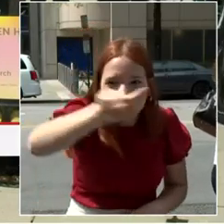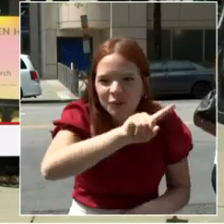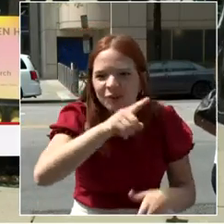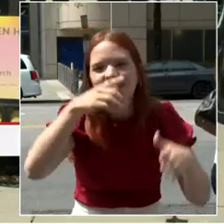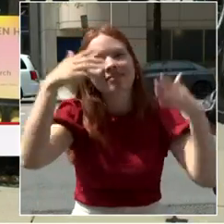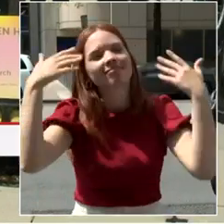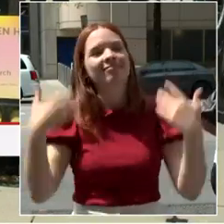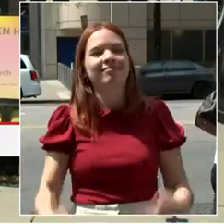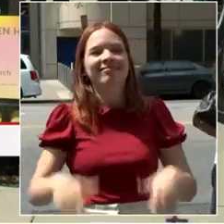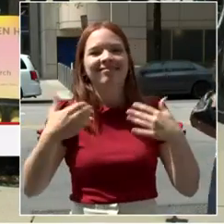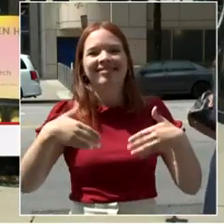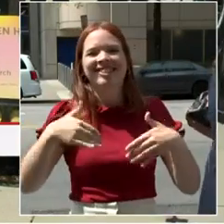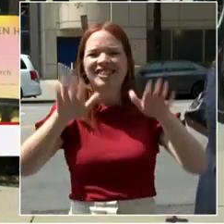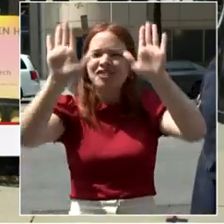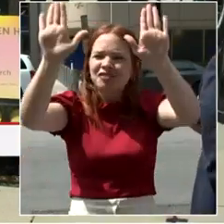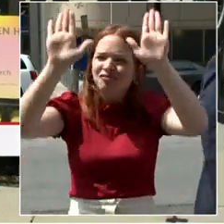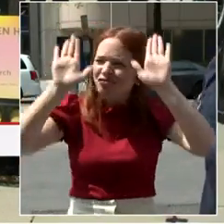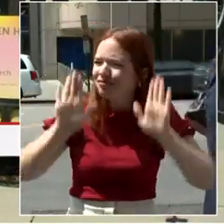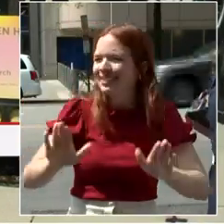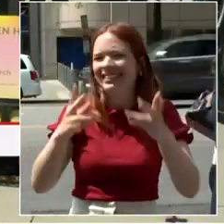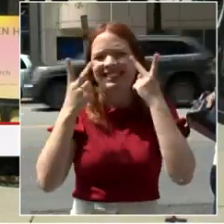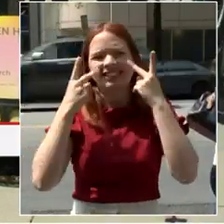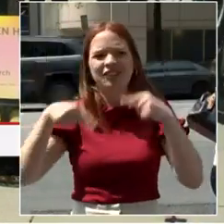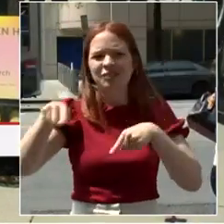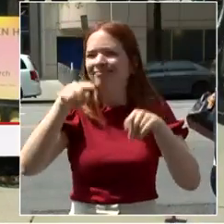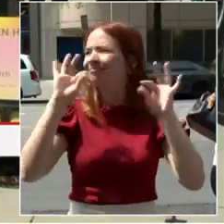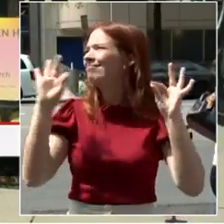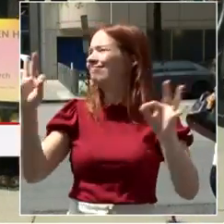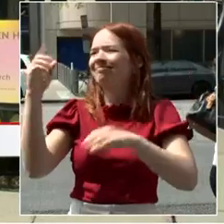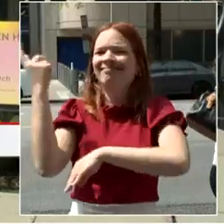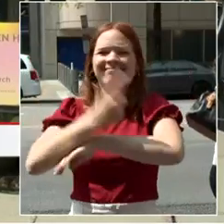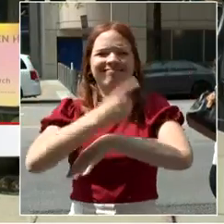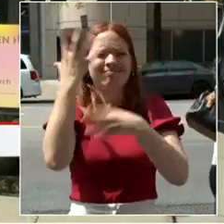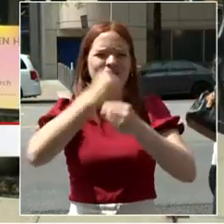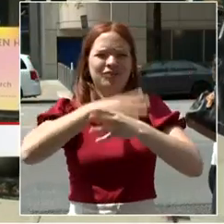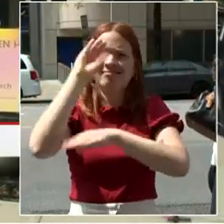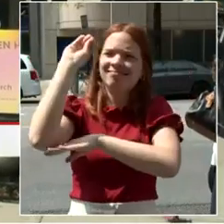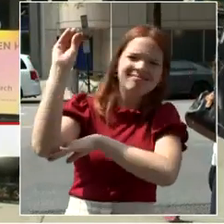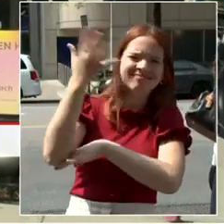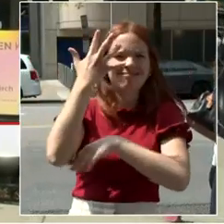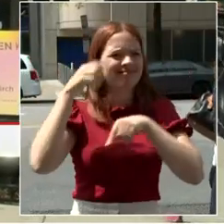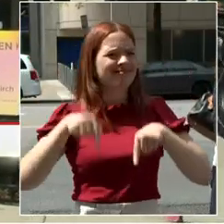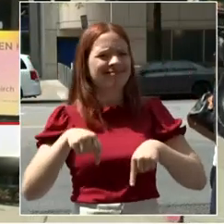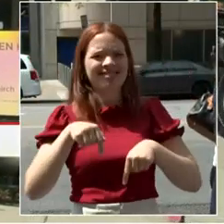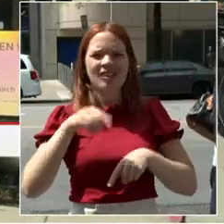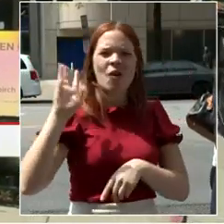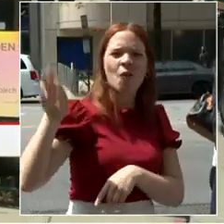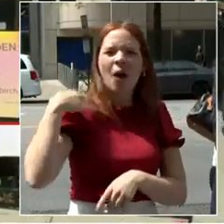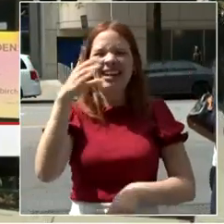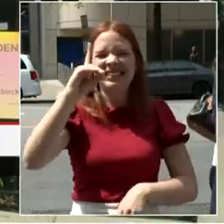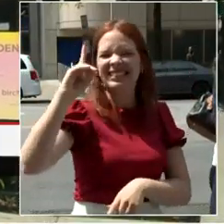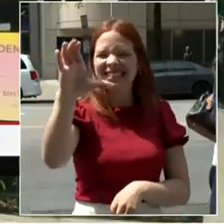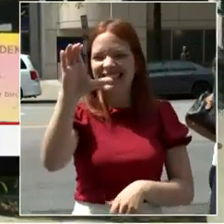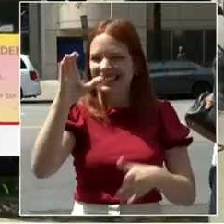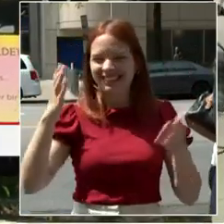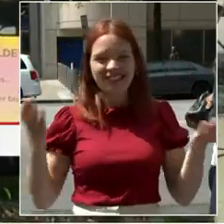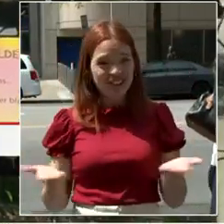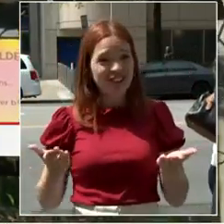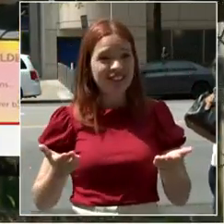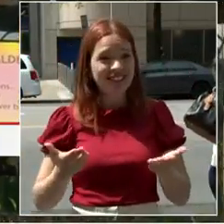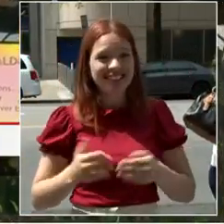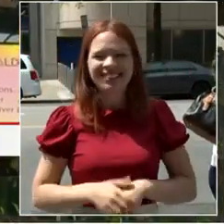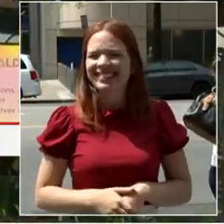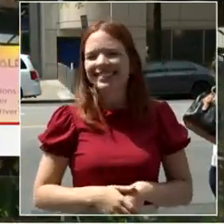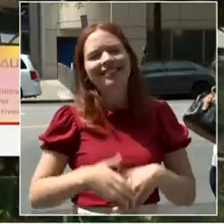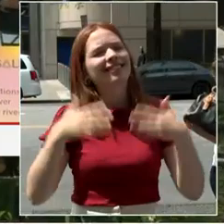beautiful city in the world in downtown Washington, D.C. And it's always great to be in